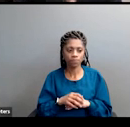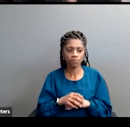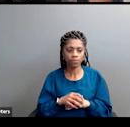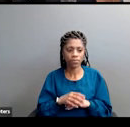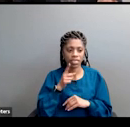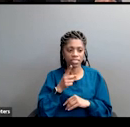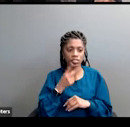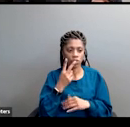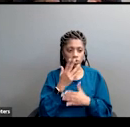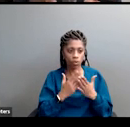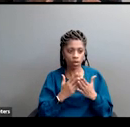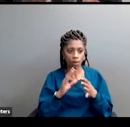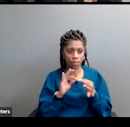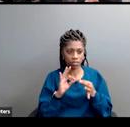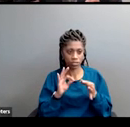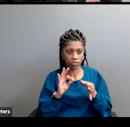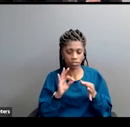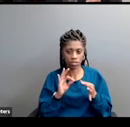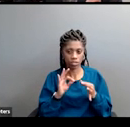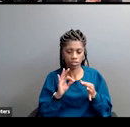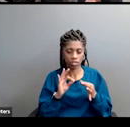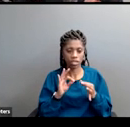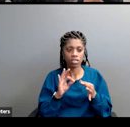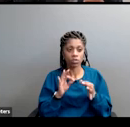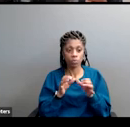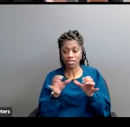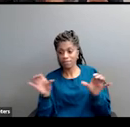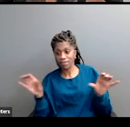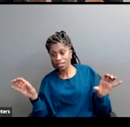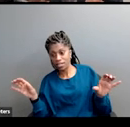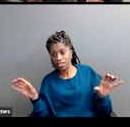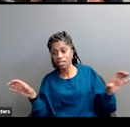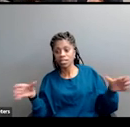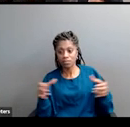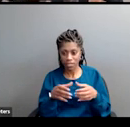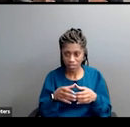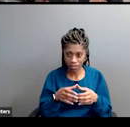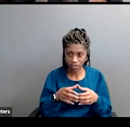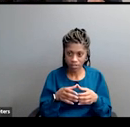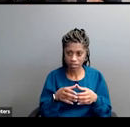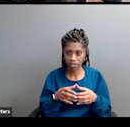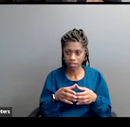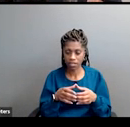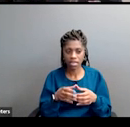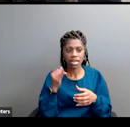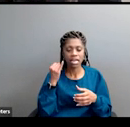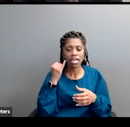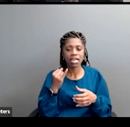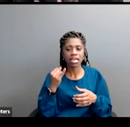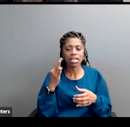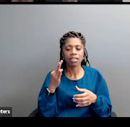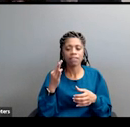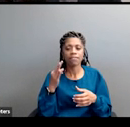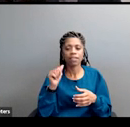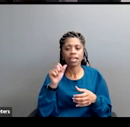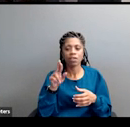message. We're being divided. Come together. If all Amber were saying is come together, people would say,